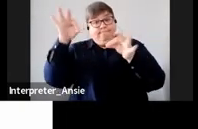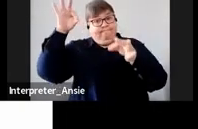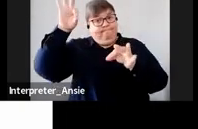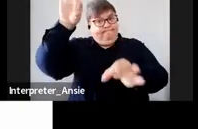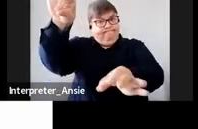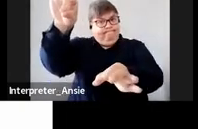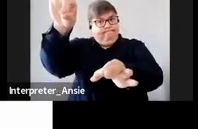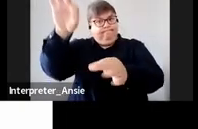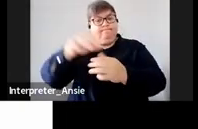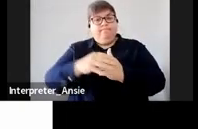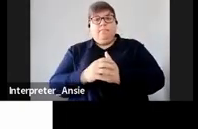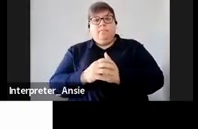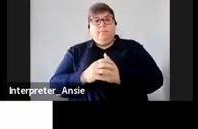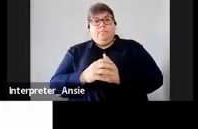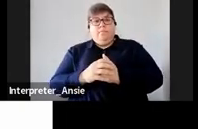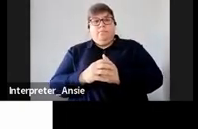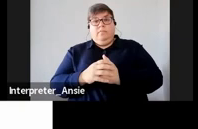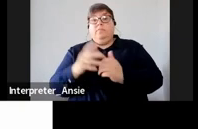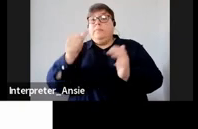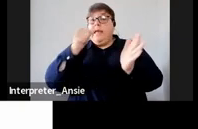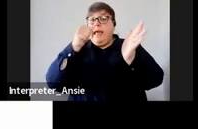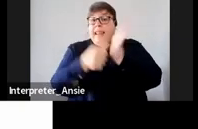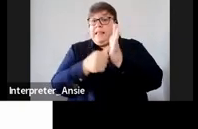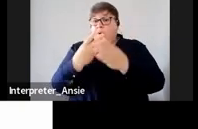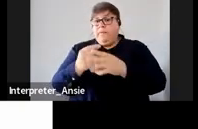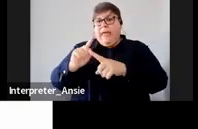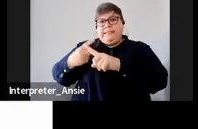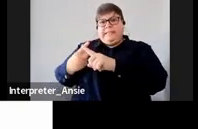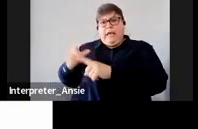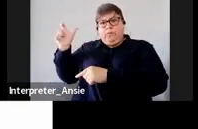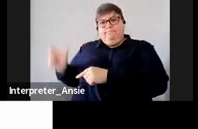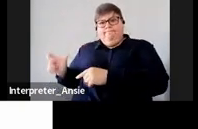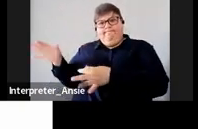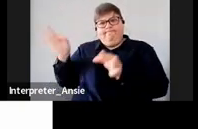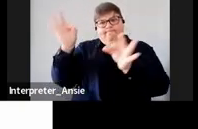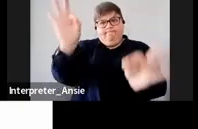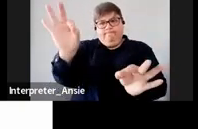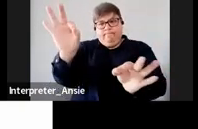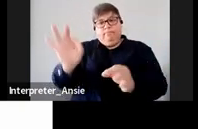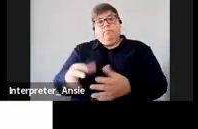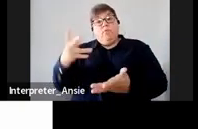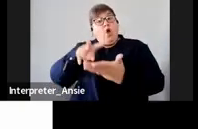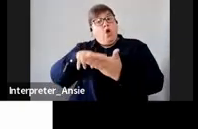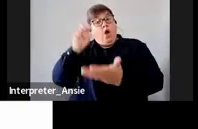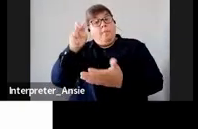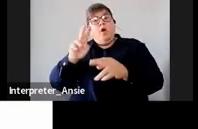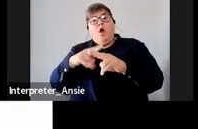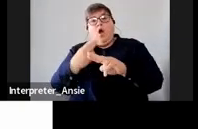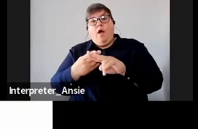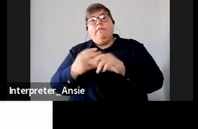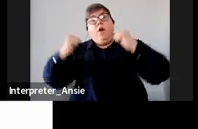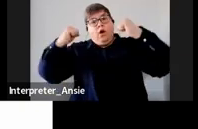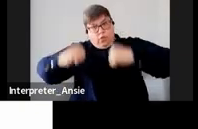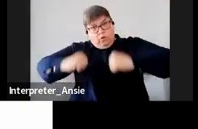have to submit this with a copy of executorship as well as a copy of the letter of authority